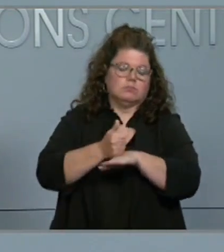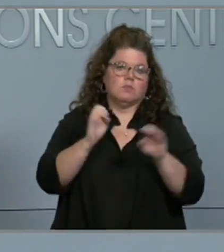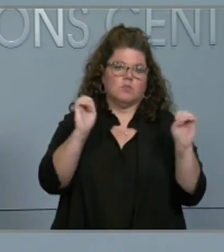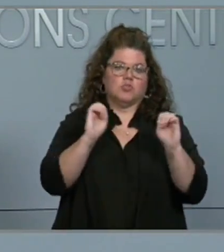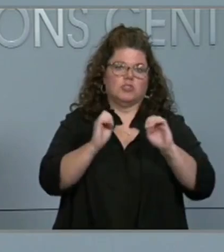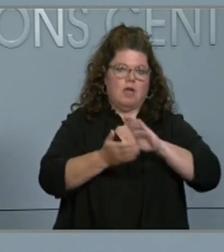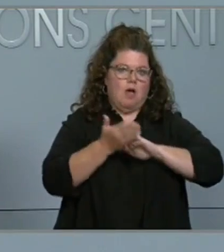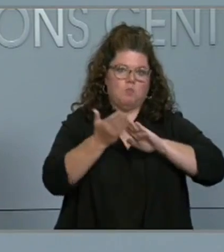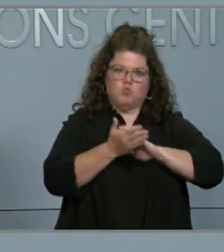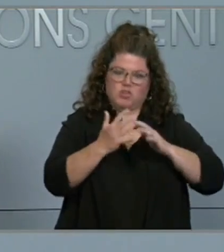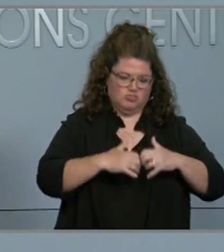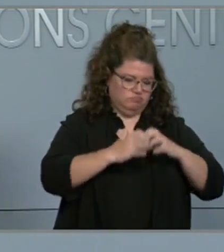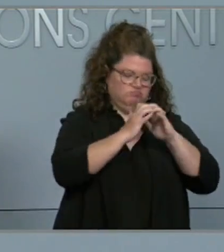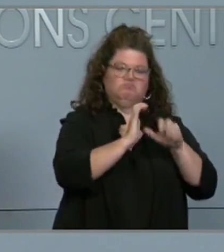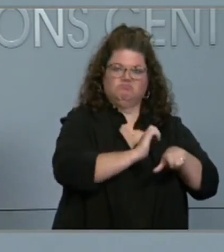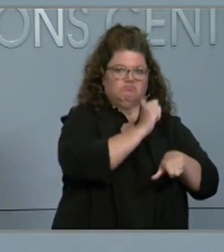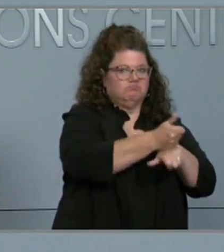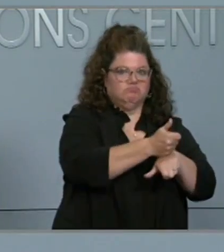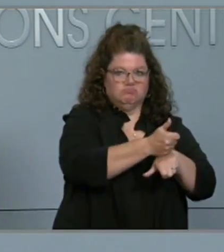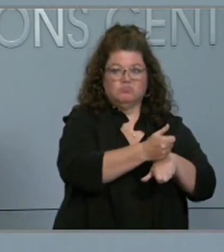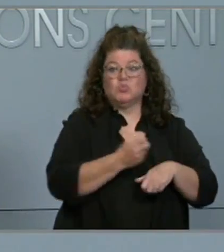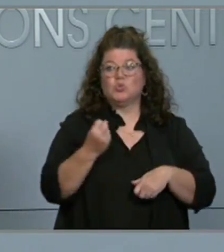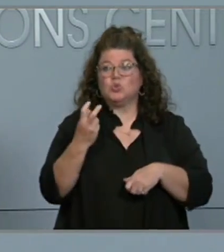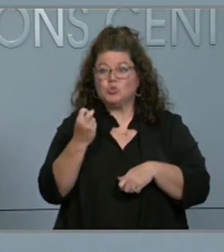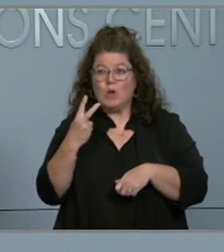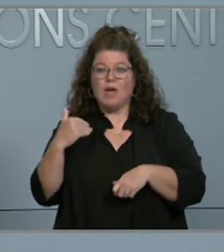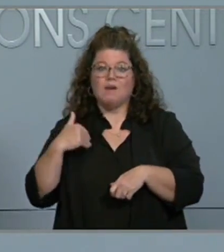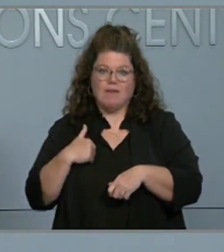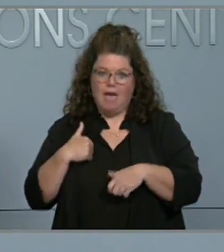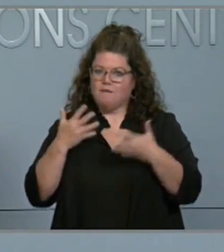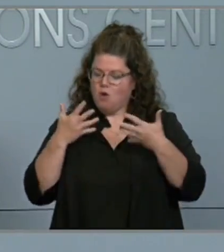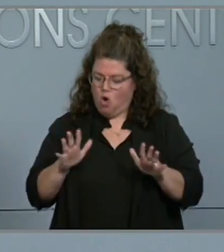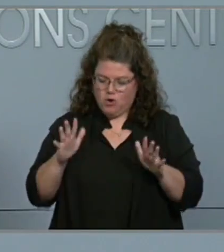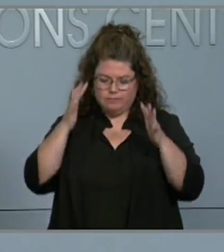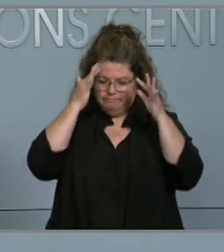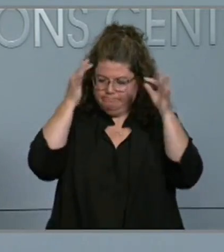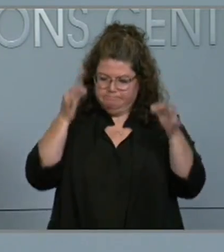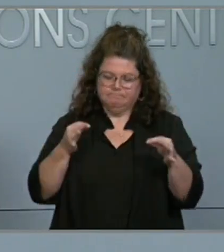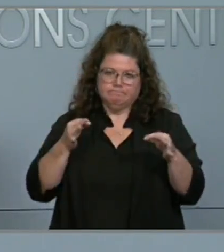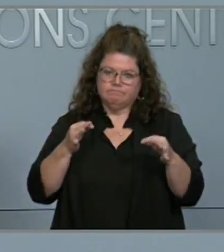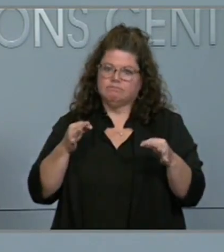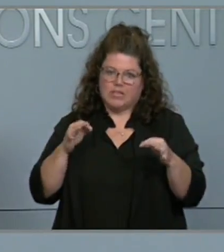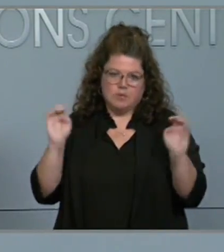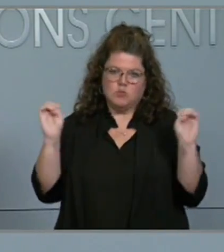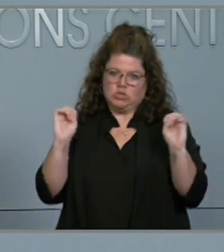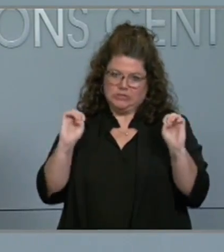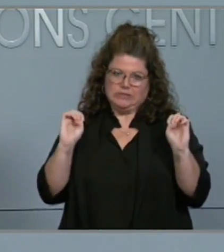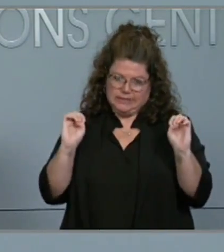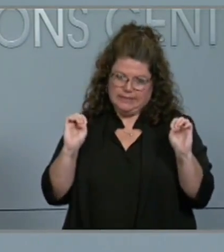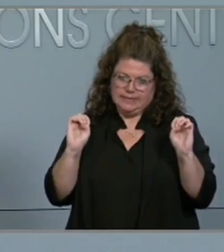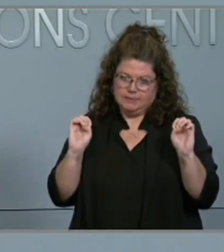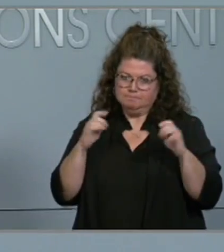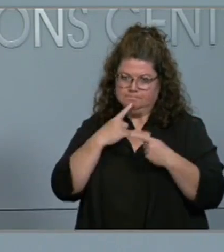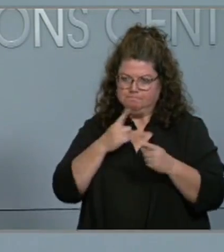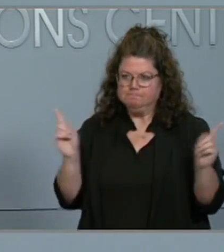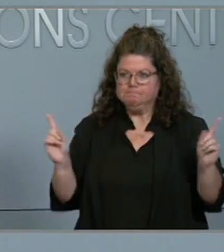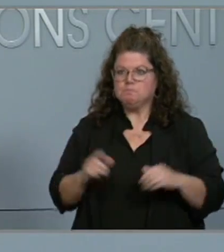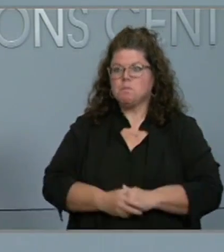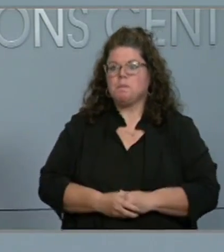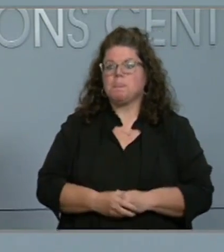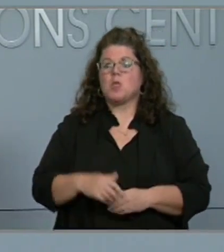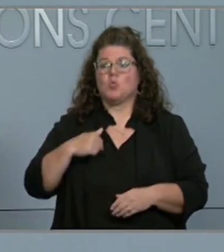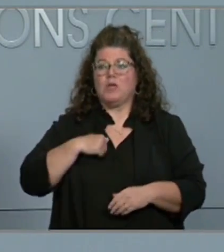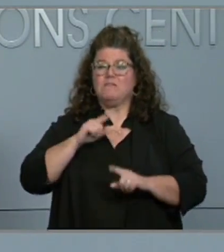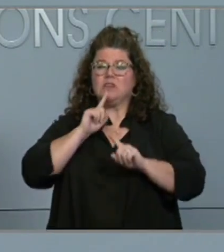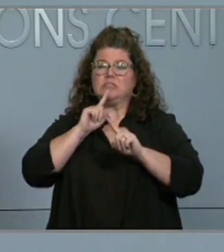Centers. Twelve of those have local states of emergency in place, and here at the State EOC and in our Regional Coordinating Centers, we've responded to